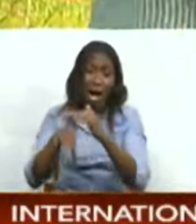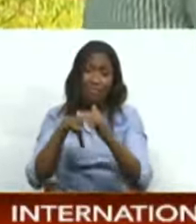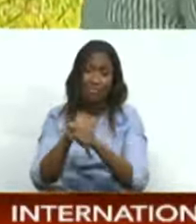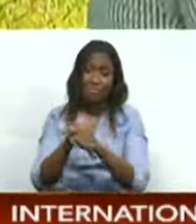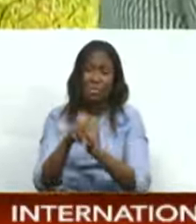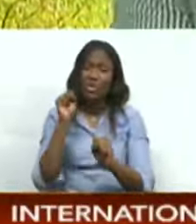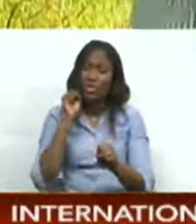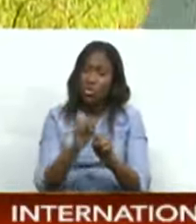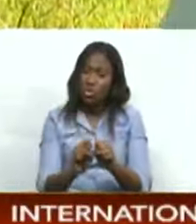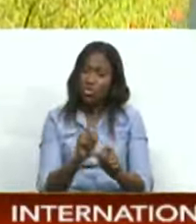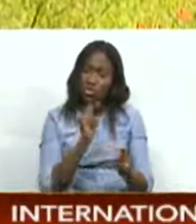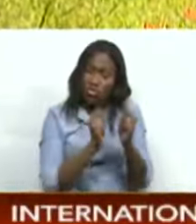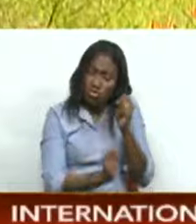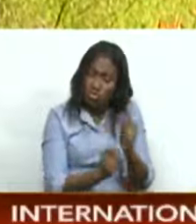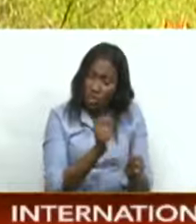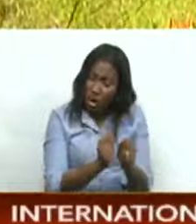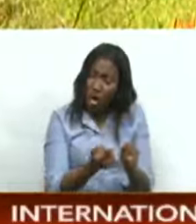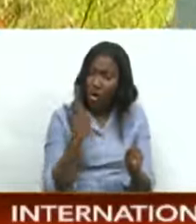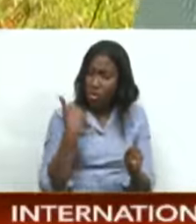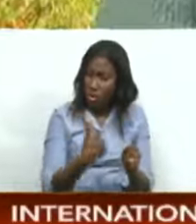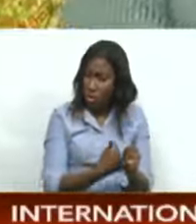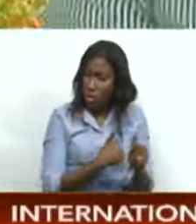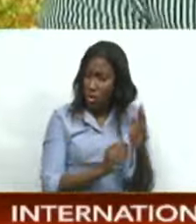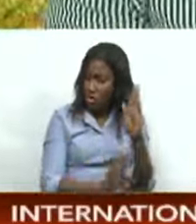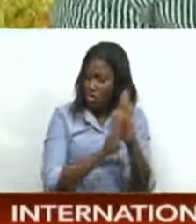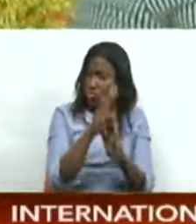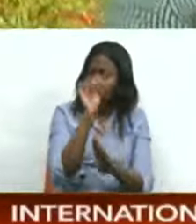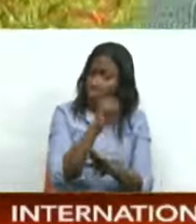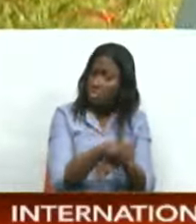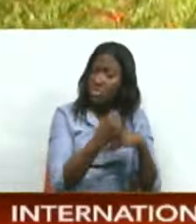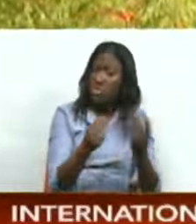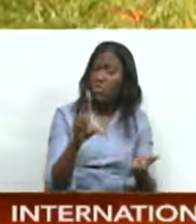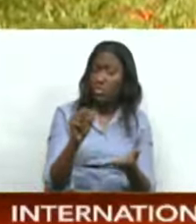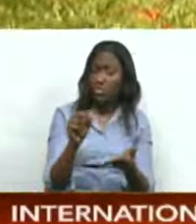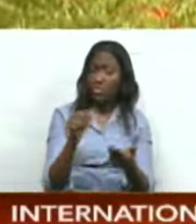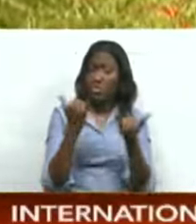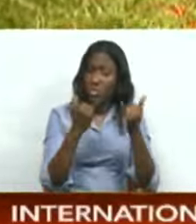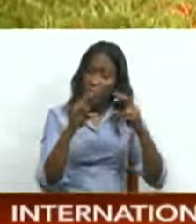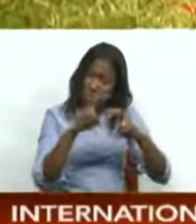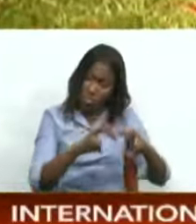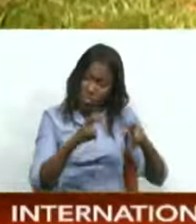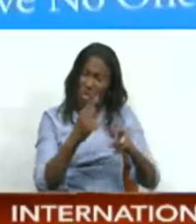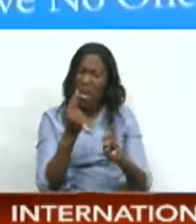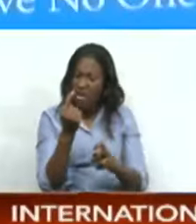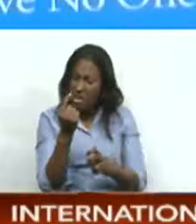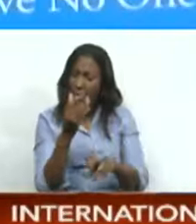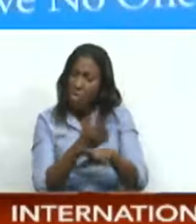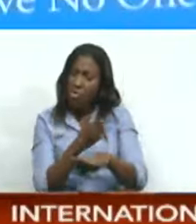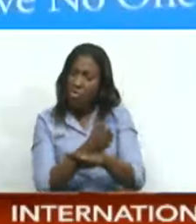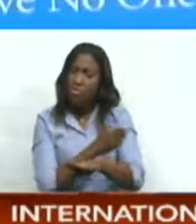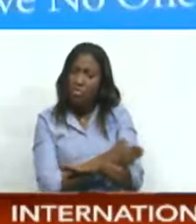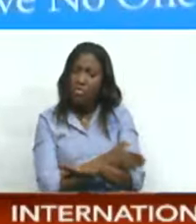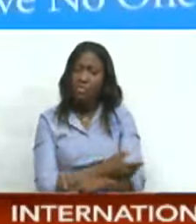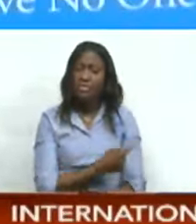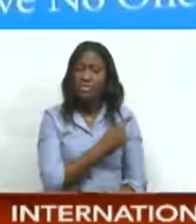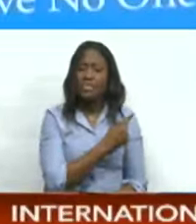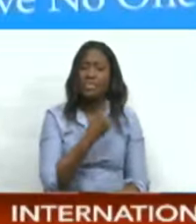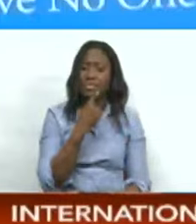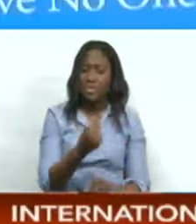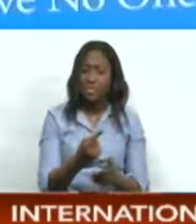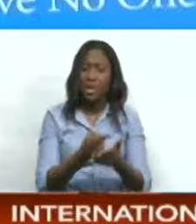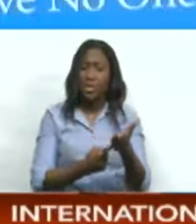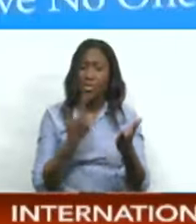those goals. And according to U.N. resident coordinator Ioana Kazana, there has been progress. What we are seeing